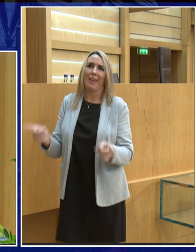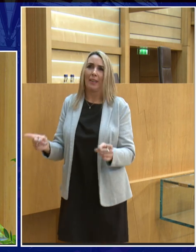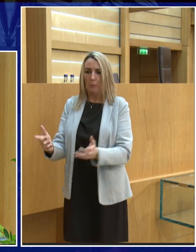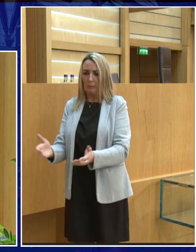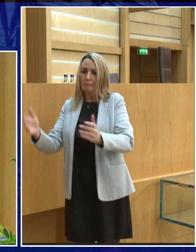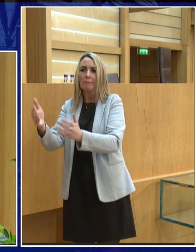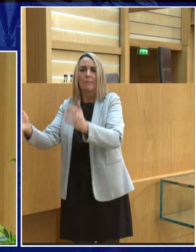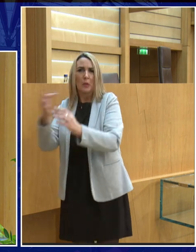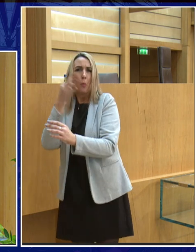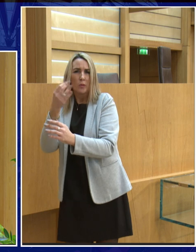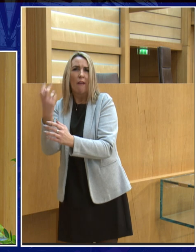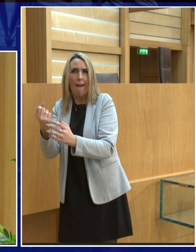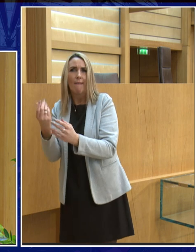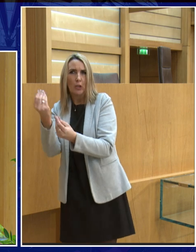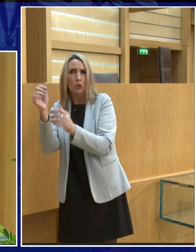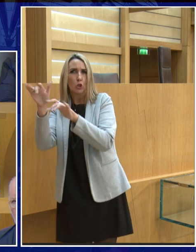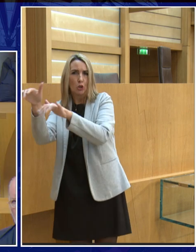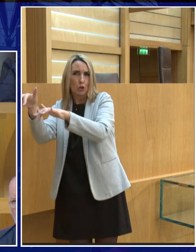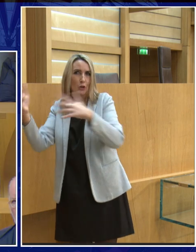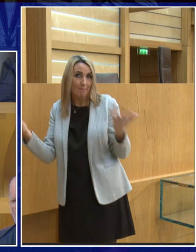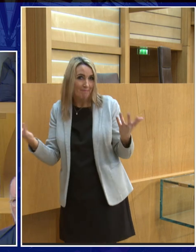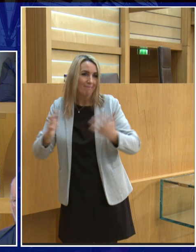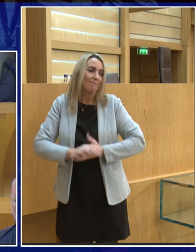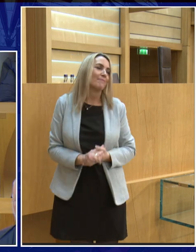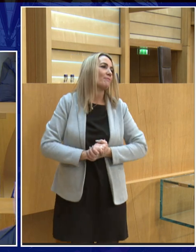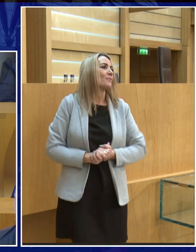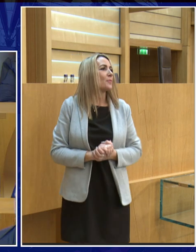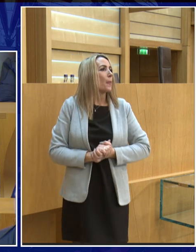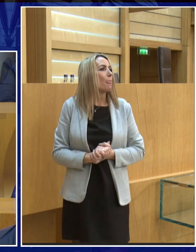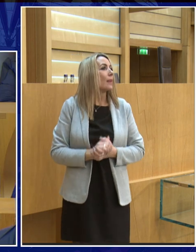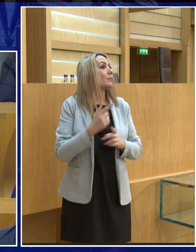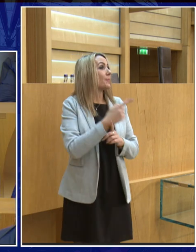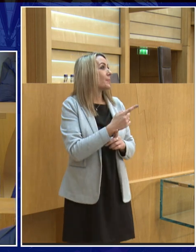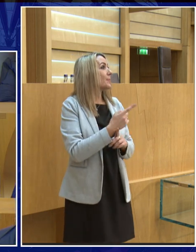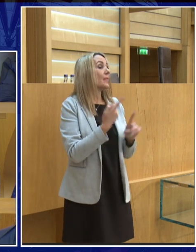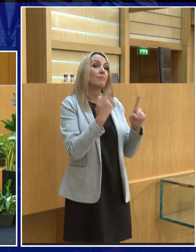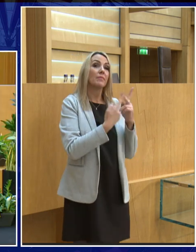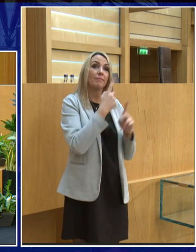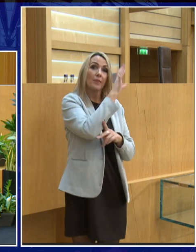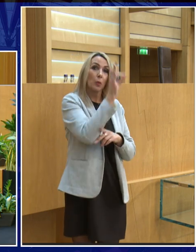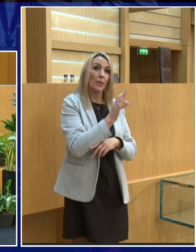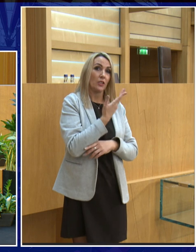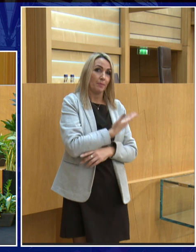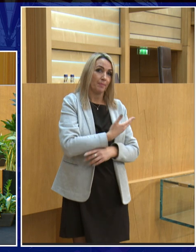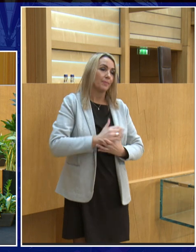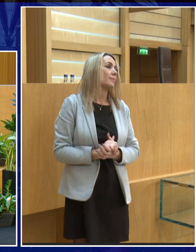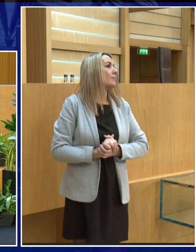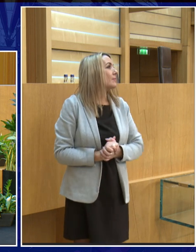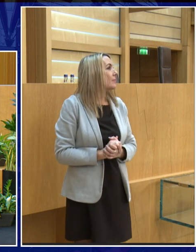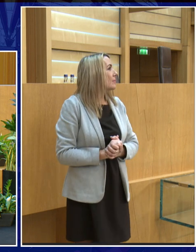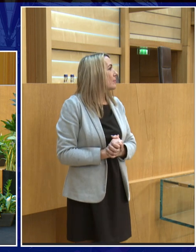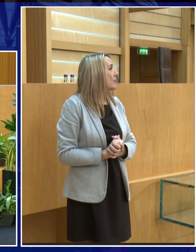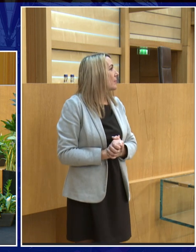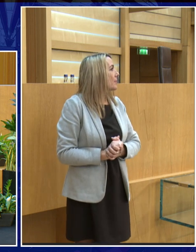so if you did go and live there as a colonist you could probably have a swimming pool and there was a question up there yes can you